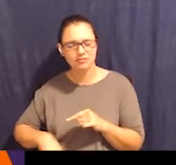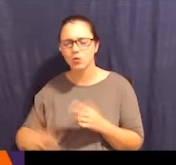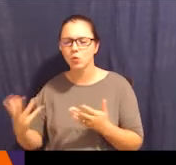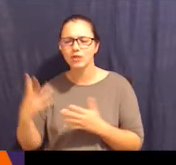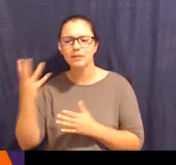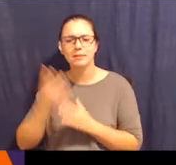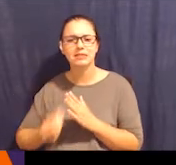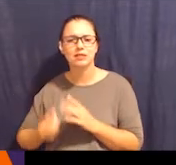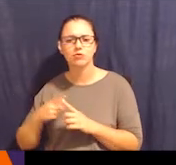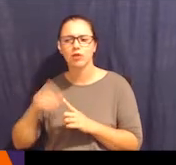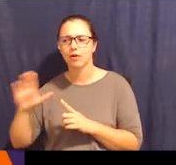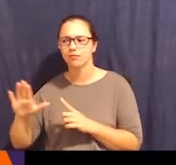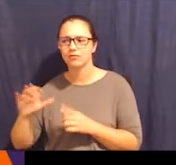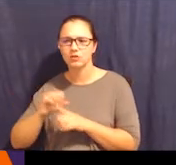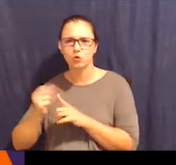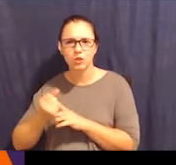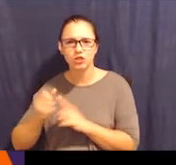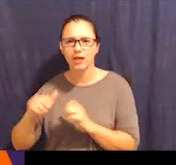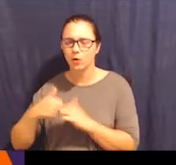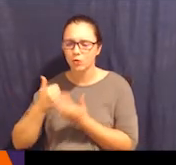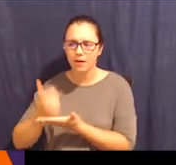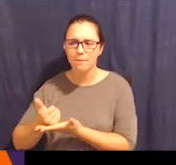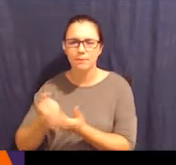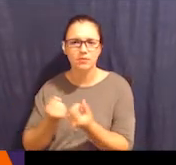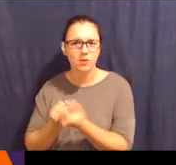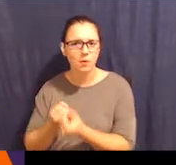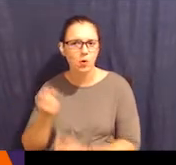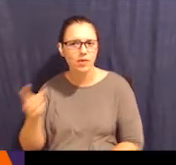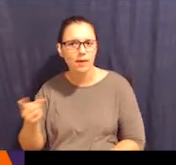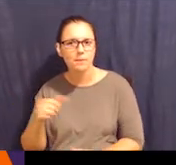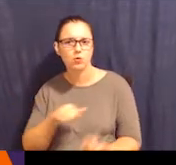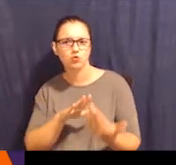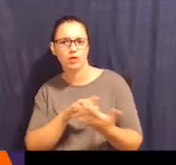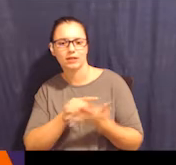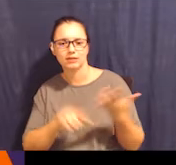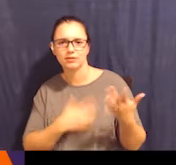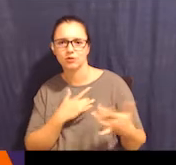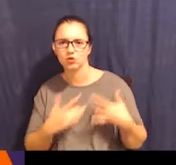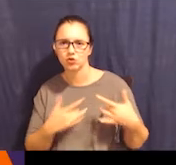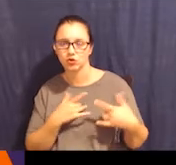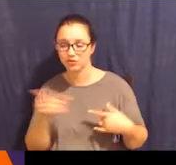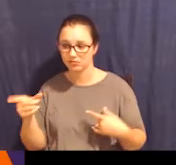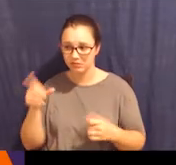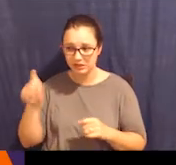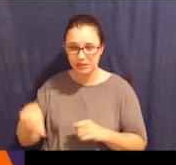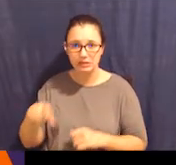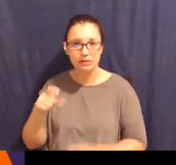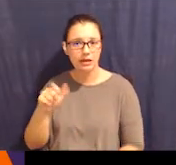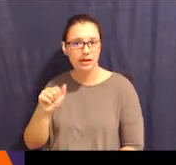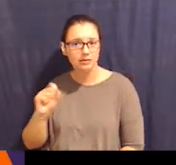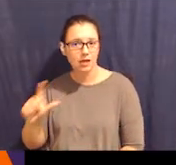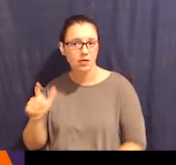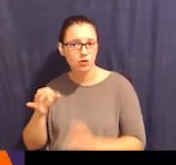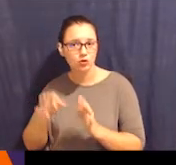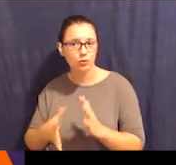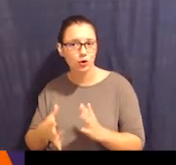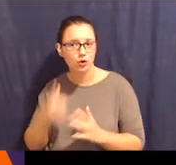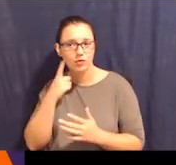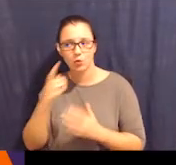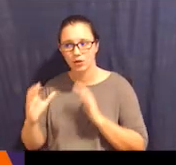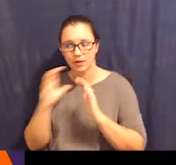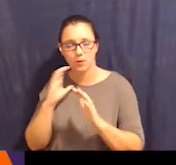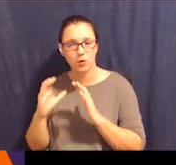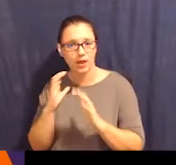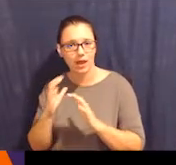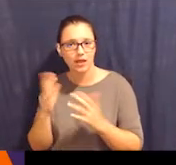it. What's missing? How could we help them to address these concerns? Do they need an ASL interpreter